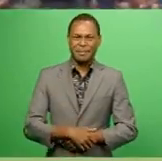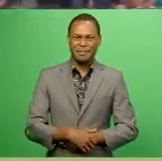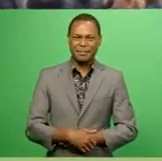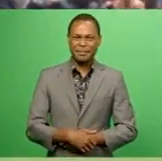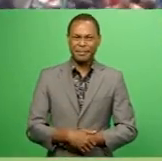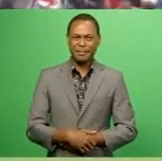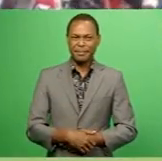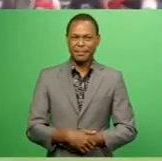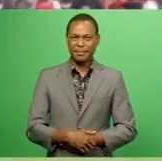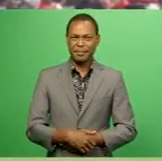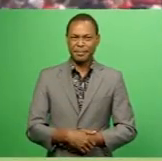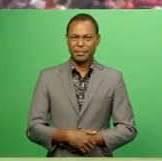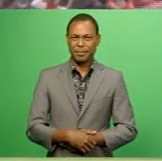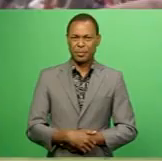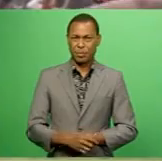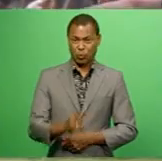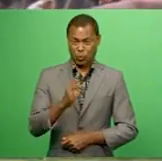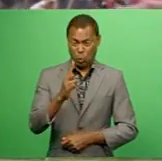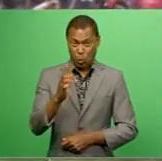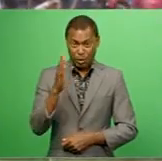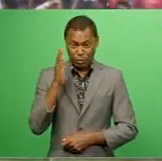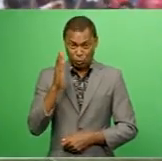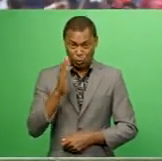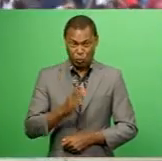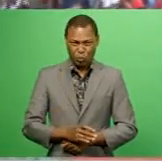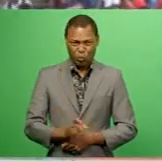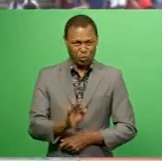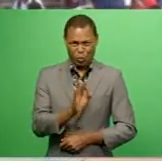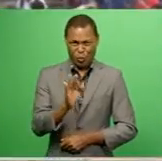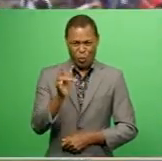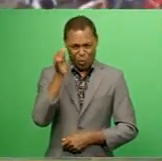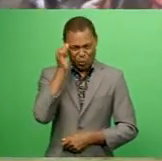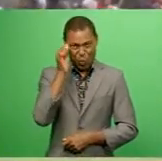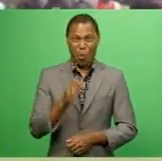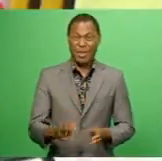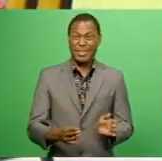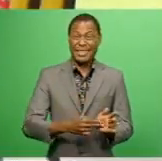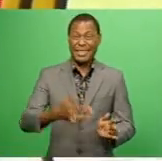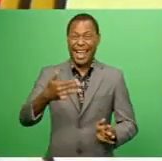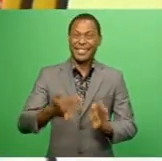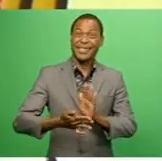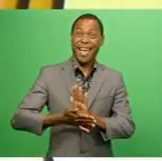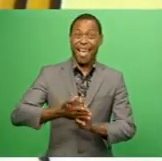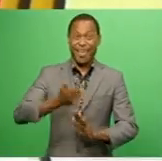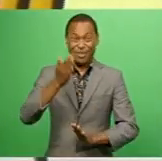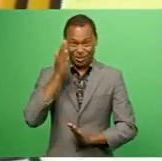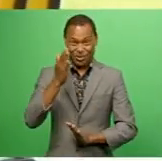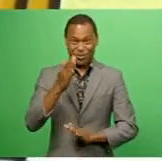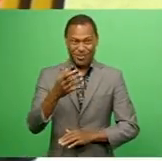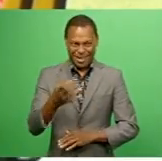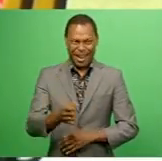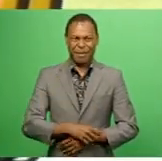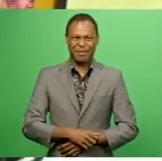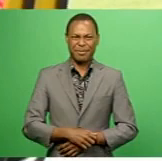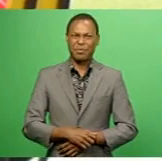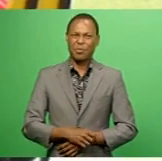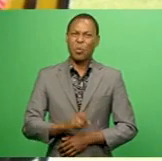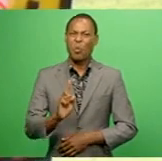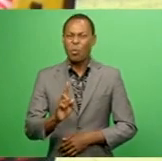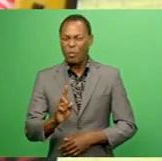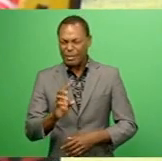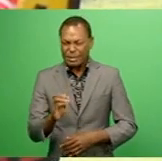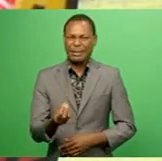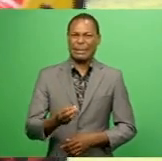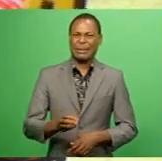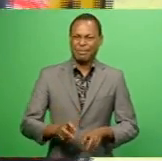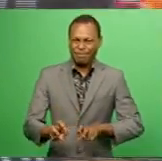One of the underdogs in the triple-N zone today, Nakasi High School, had a good outing, creating upsets in both the track and field